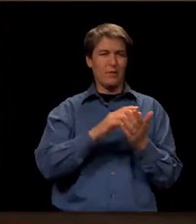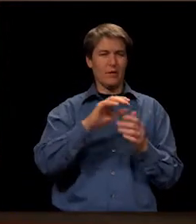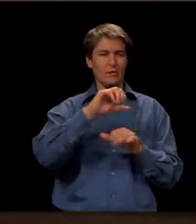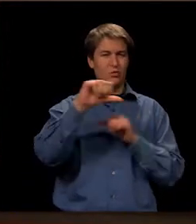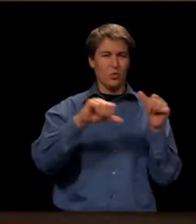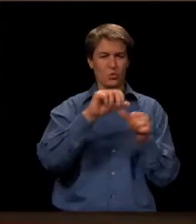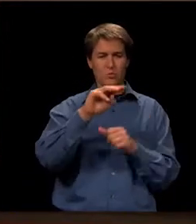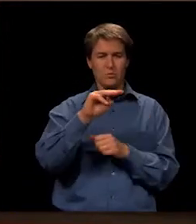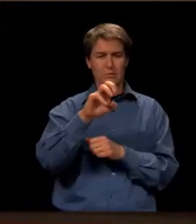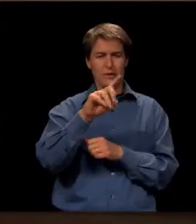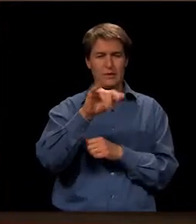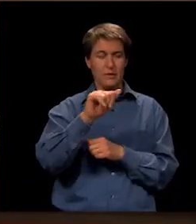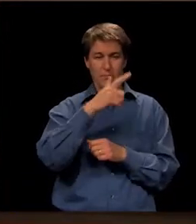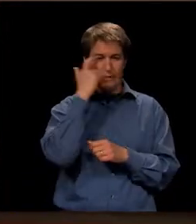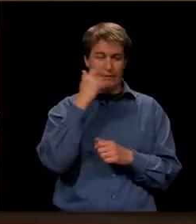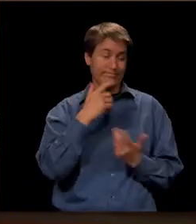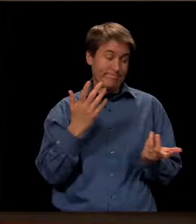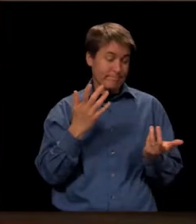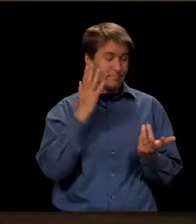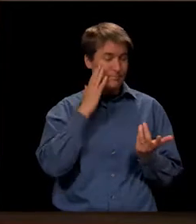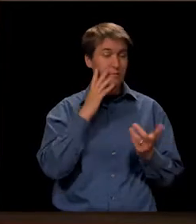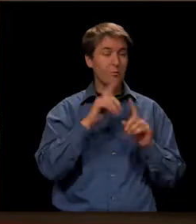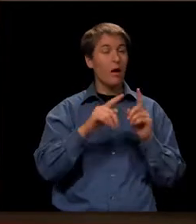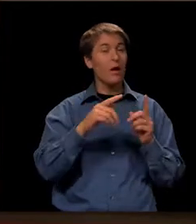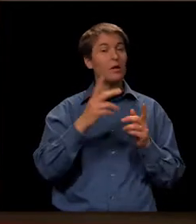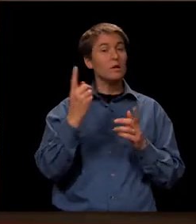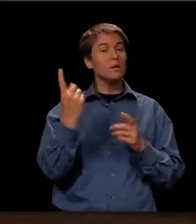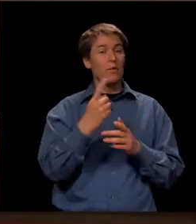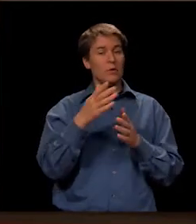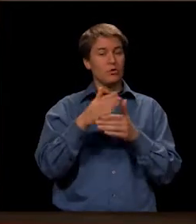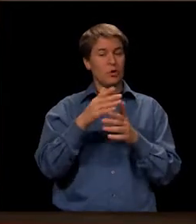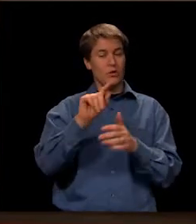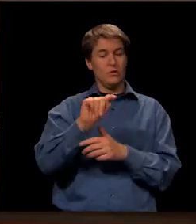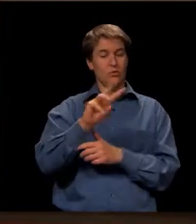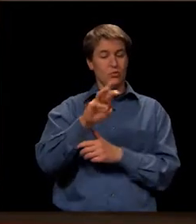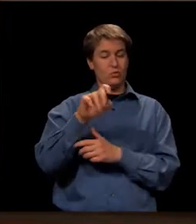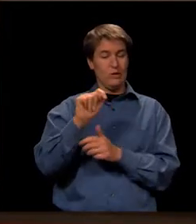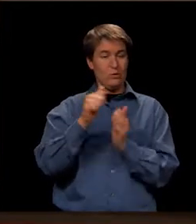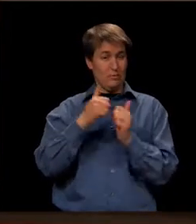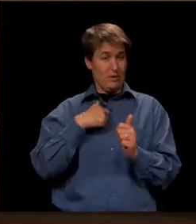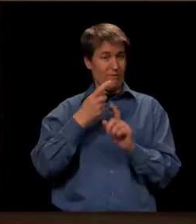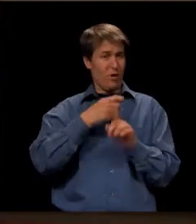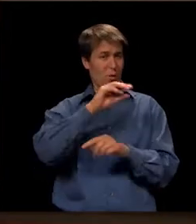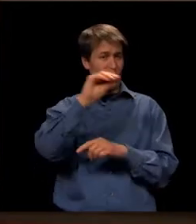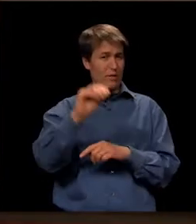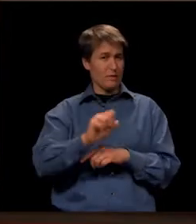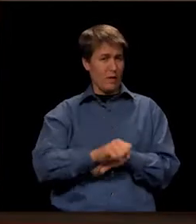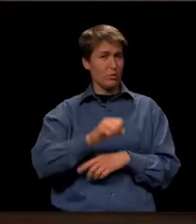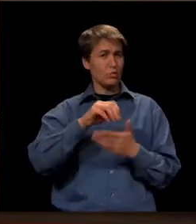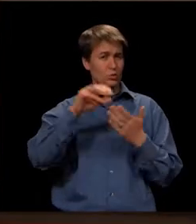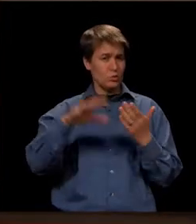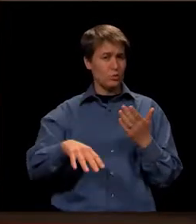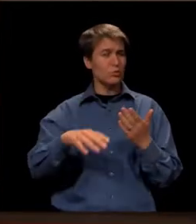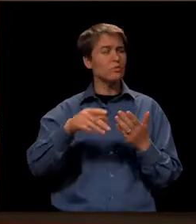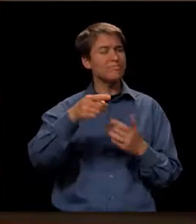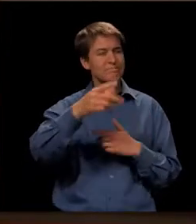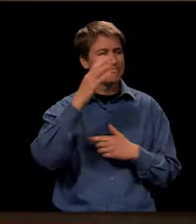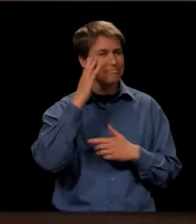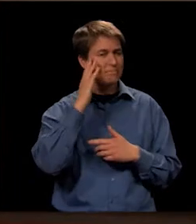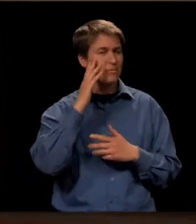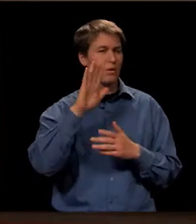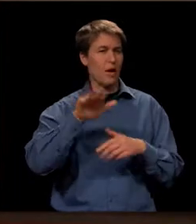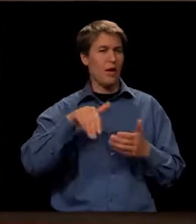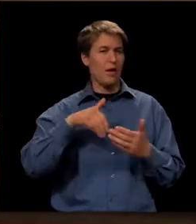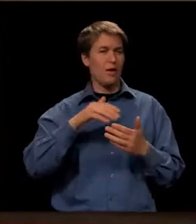I could stand up to that. But someone shared a tweet with me from an Olathe South student. As you know, our